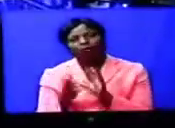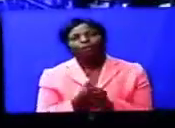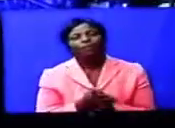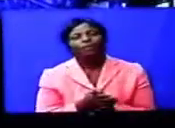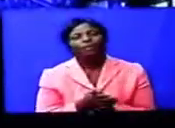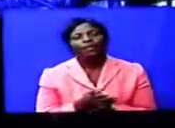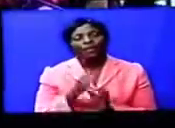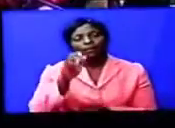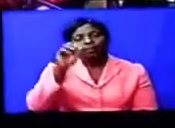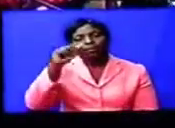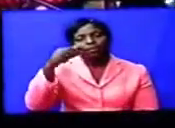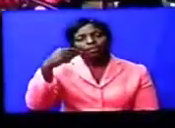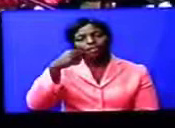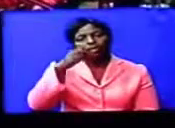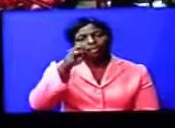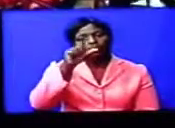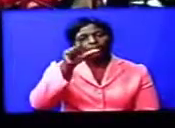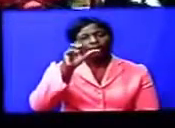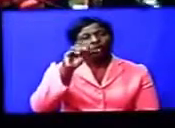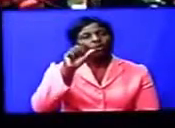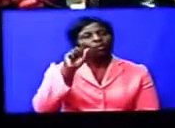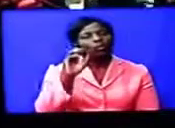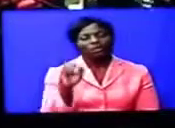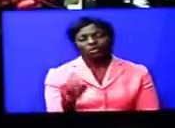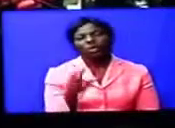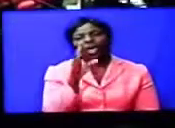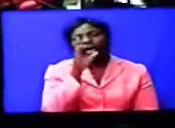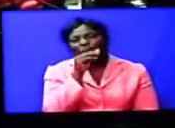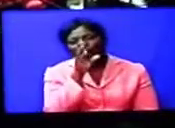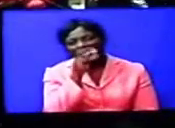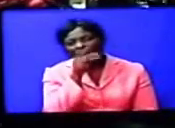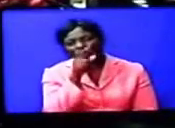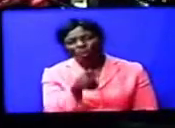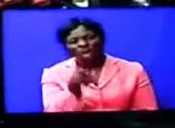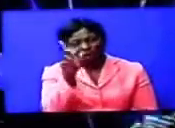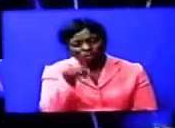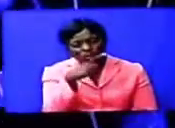Agoloso speaks out against this tradition through his music.